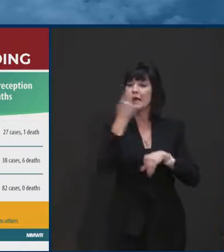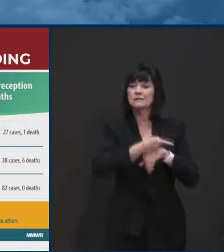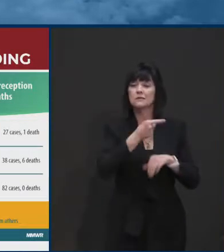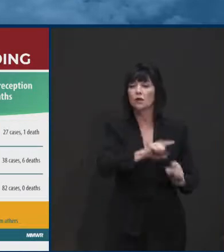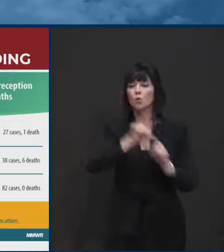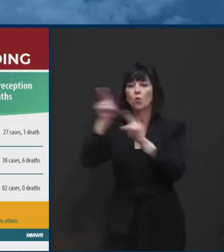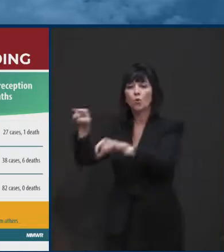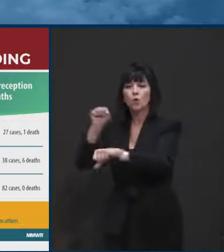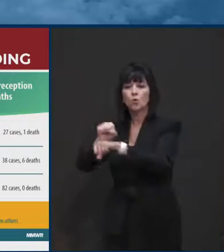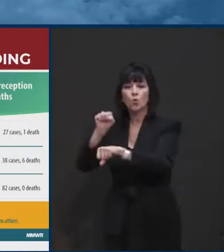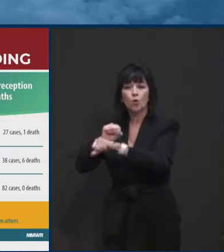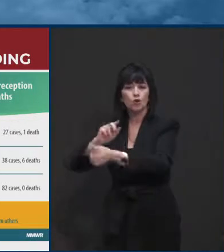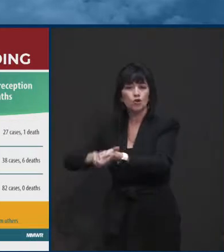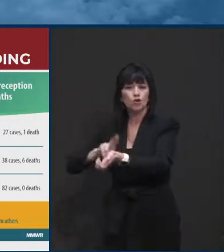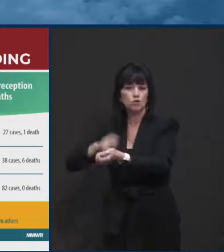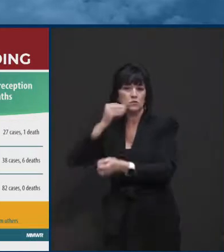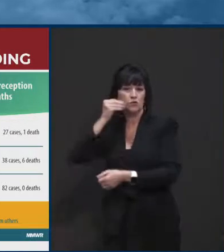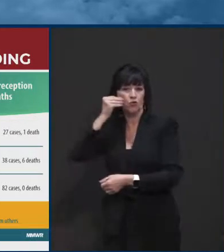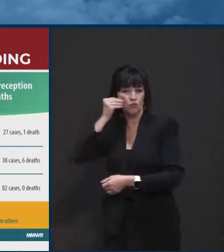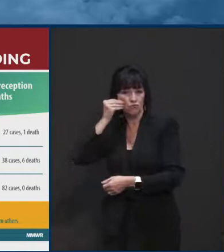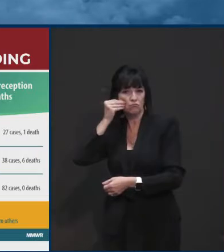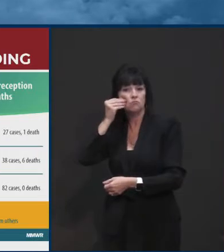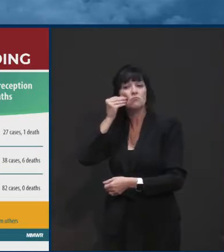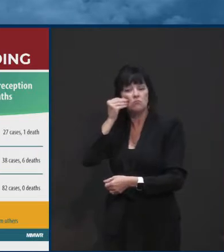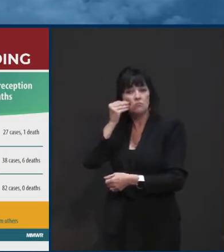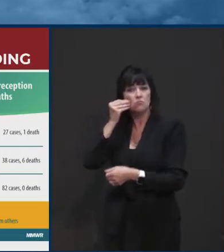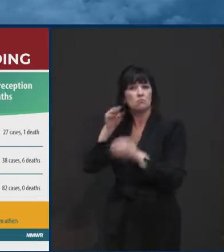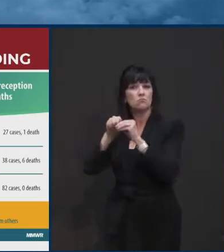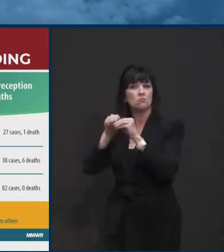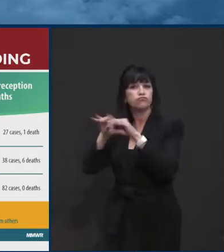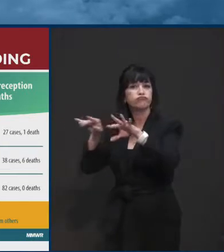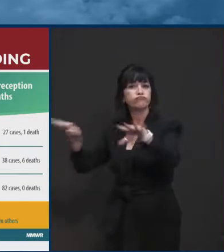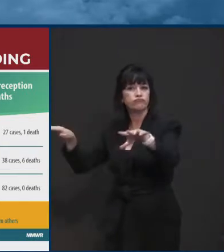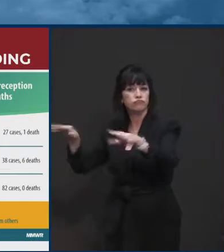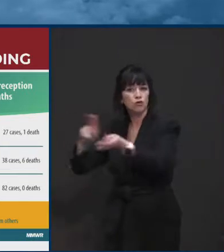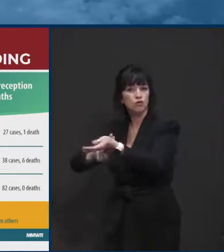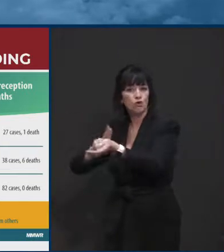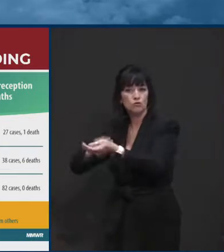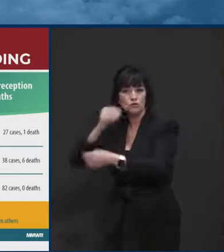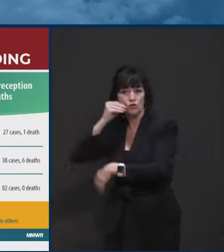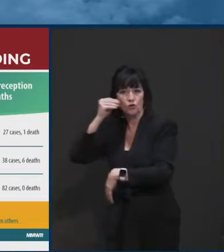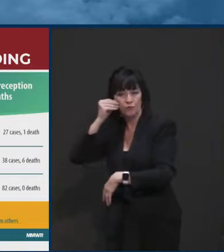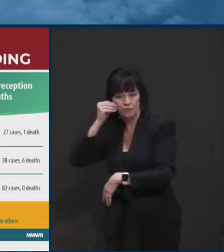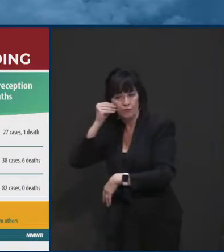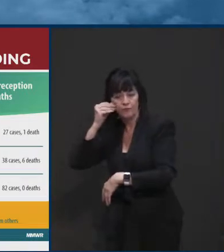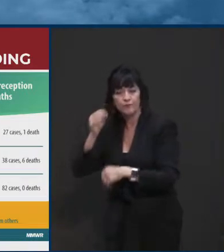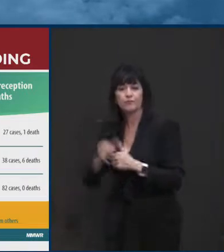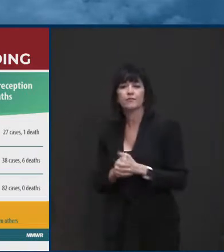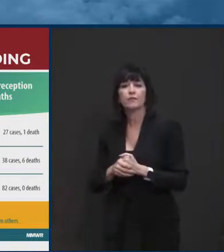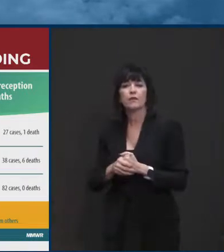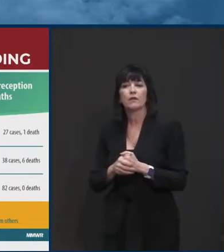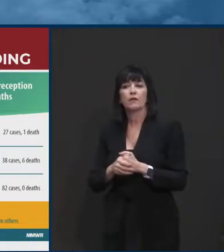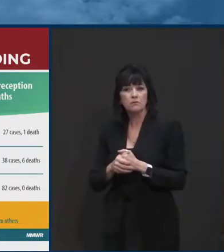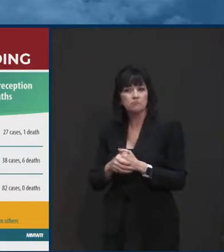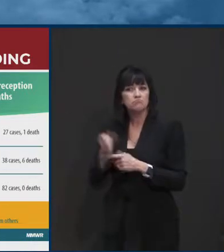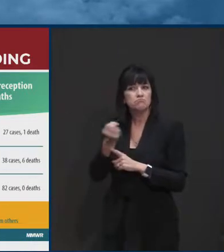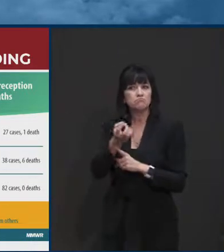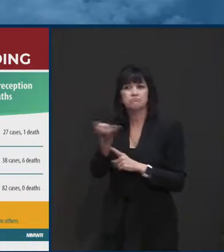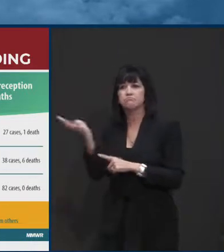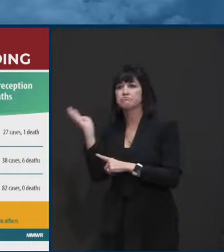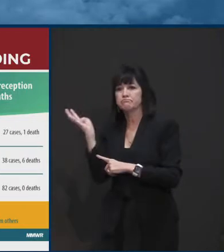a restaurant where, uh, we know that there was, um, an event with, uh, multiple people who became,